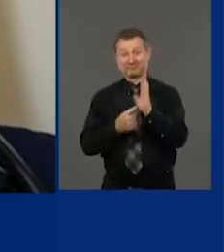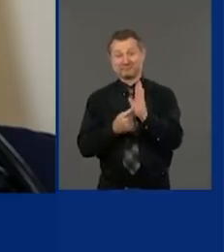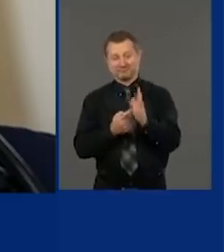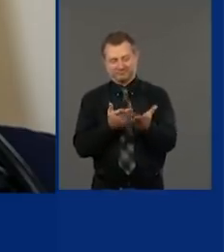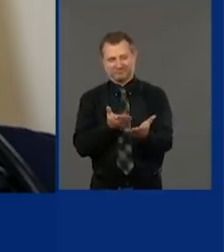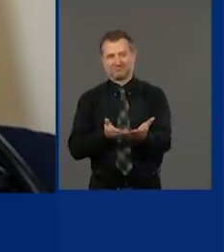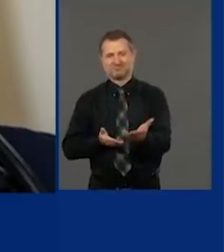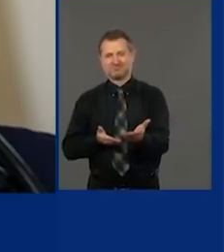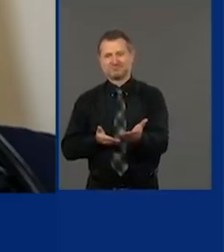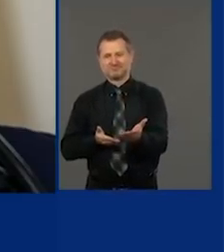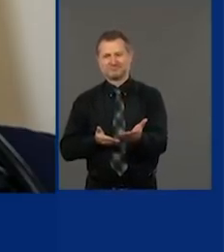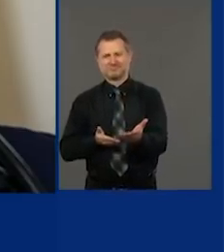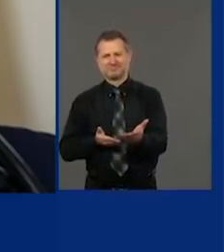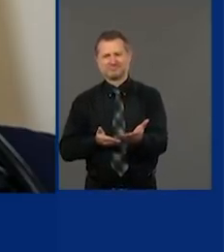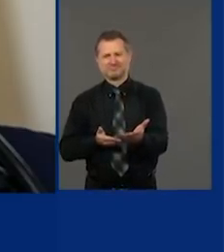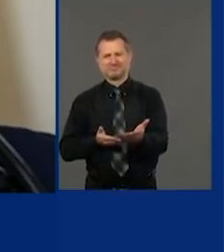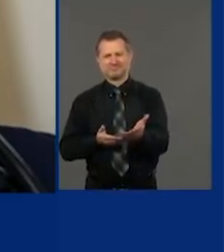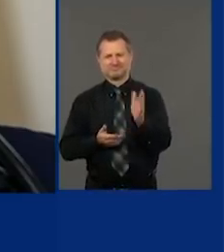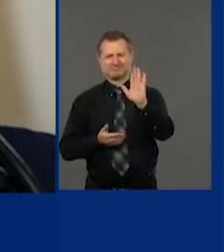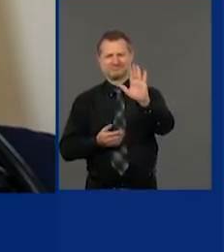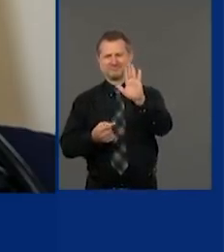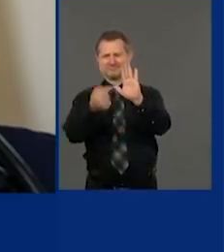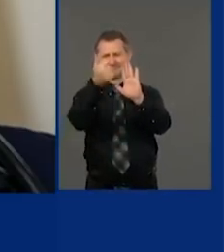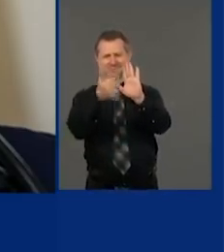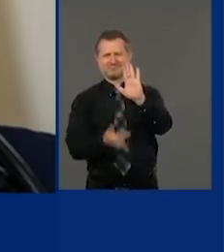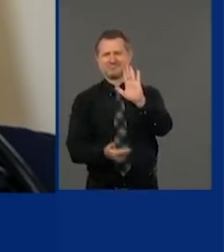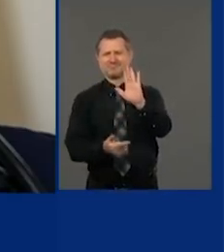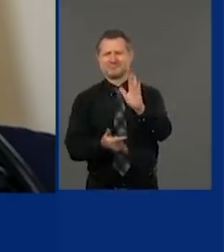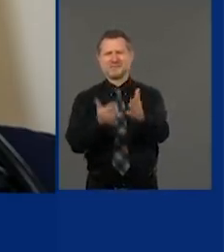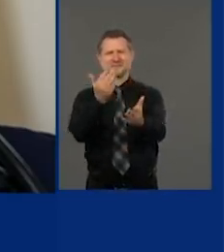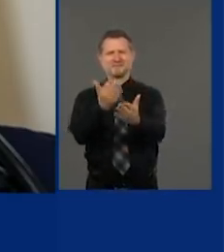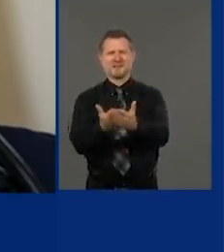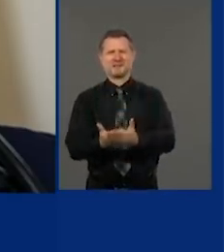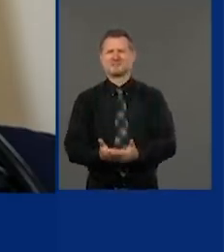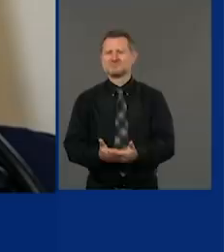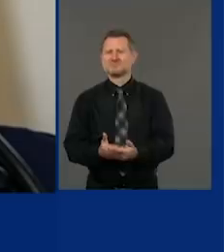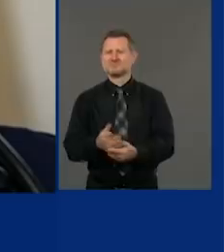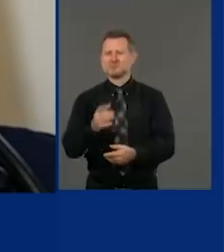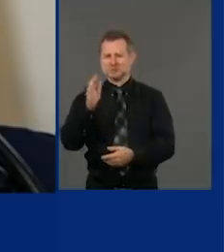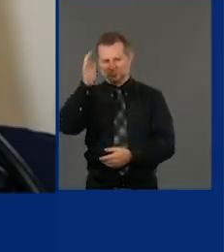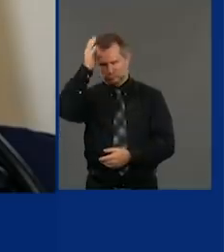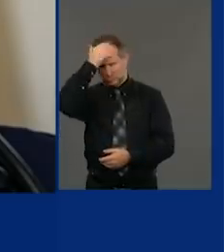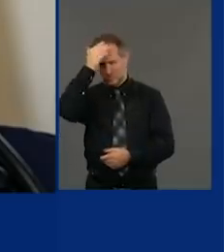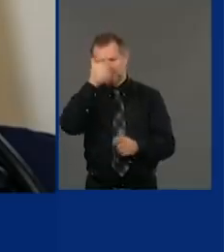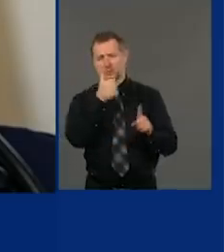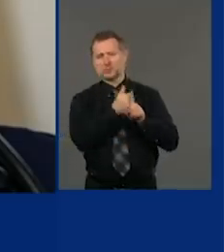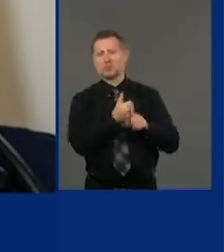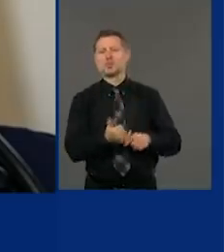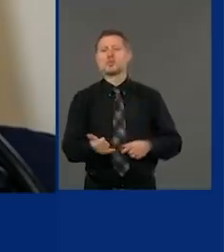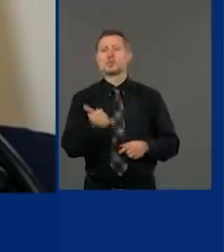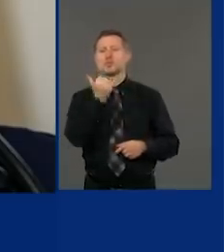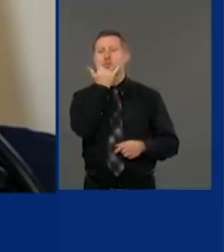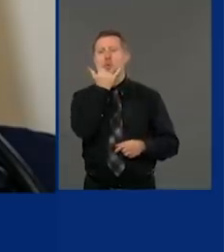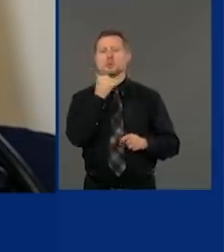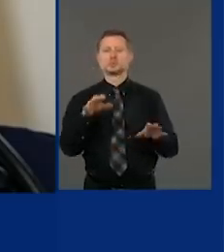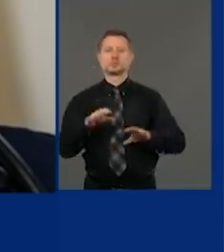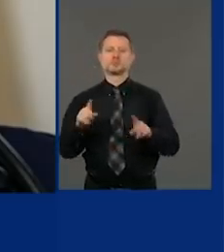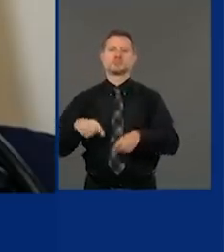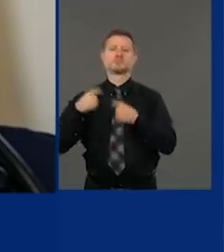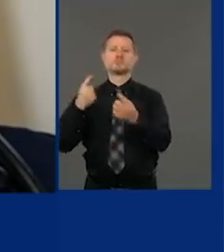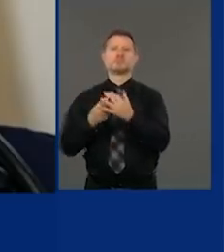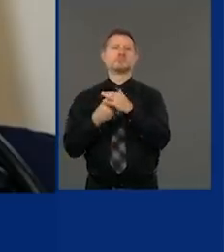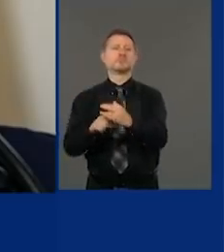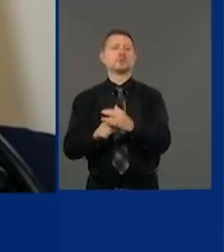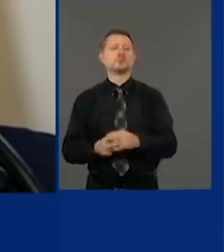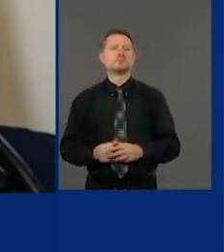The facts clearly demonstrate Trump was wrong from day one. And New